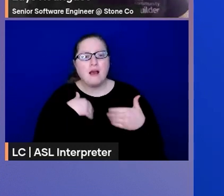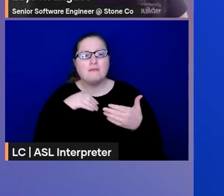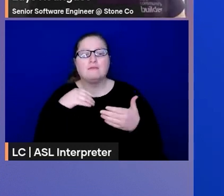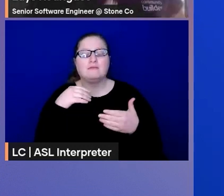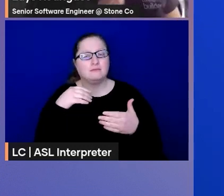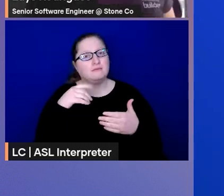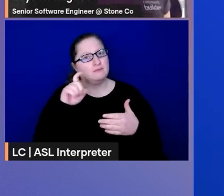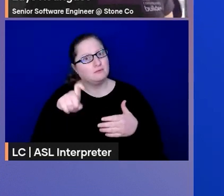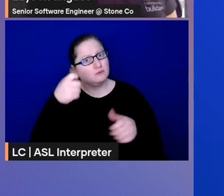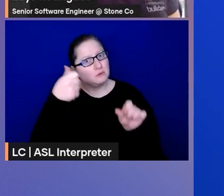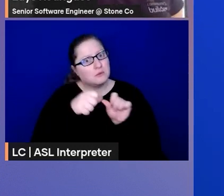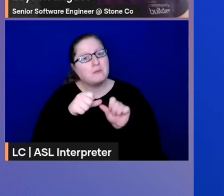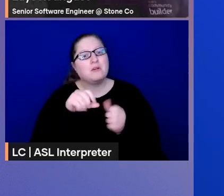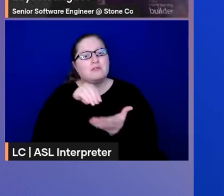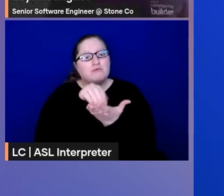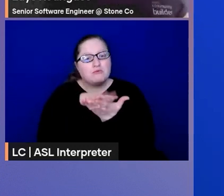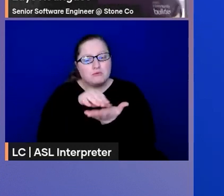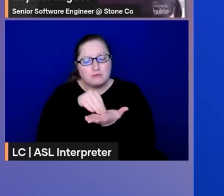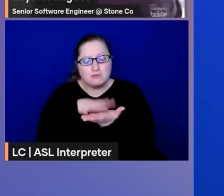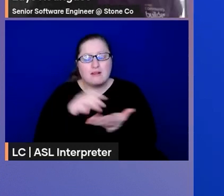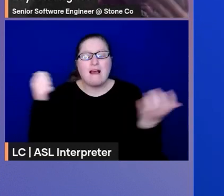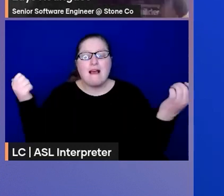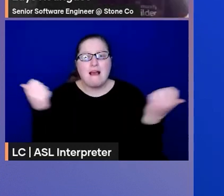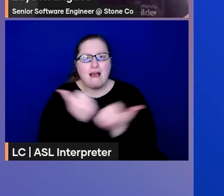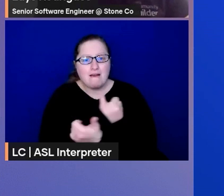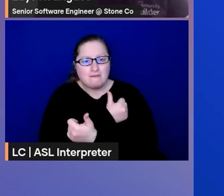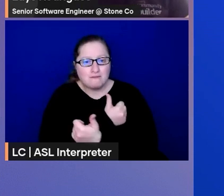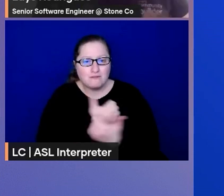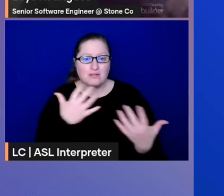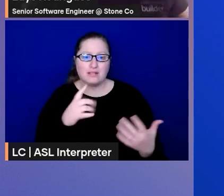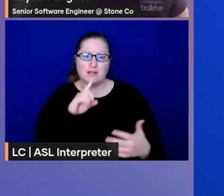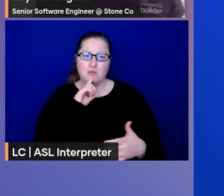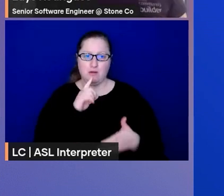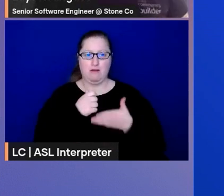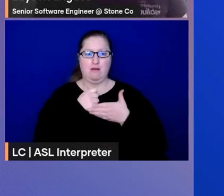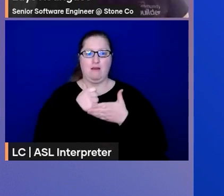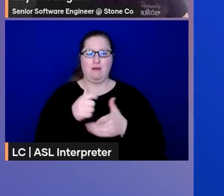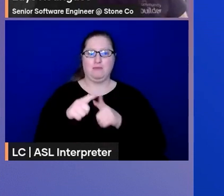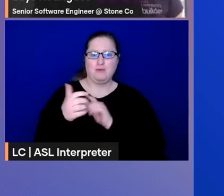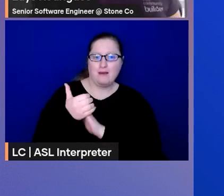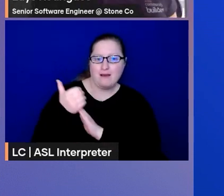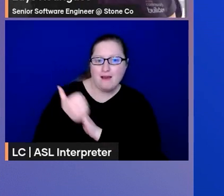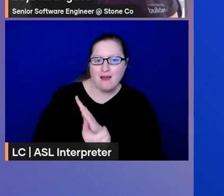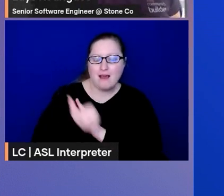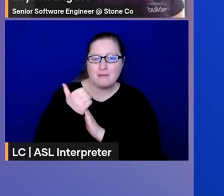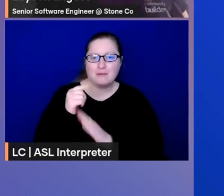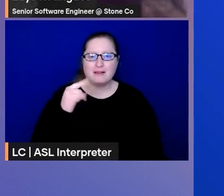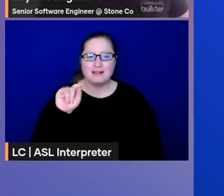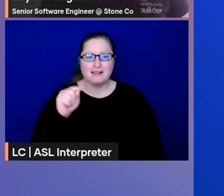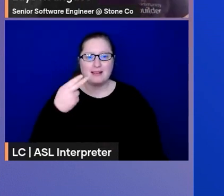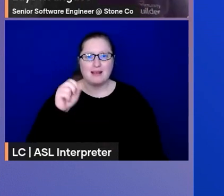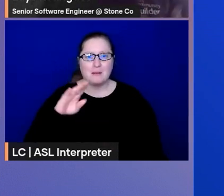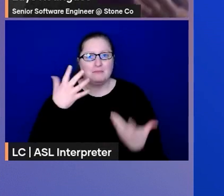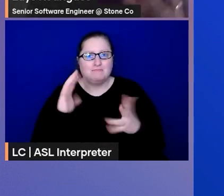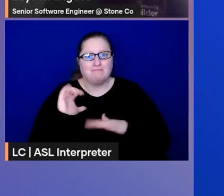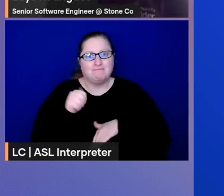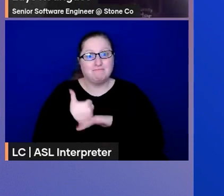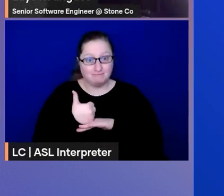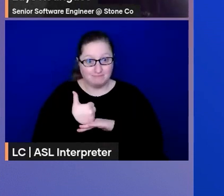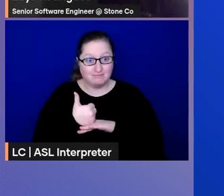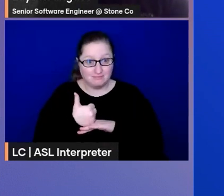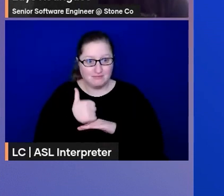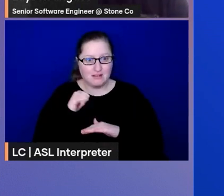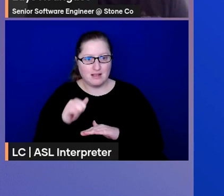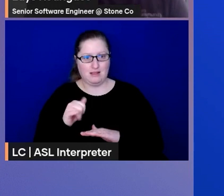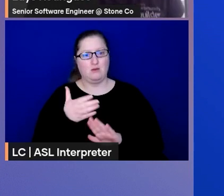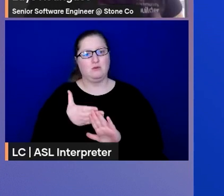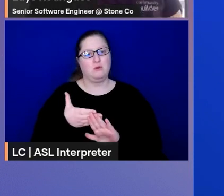And nothing is more helpful as to automate that using a Git hook made for it. This pre-commit